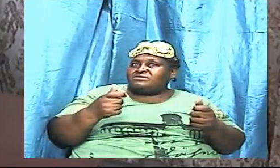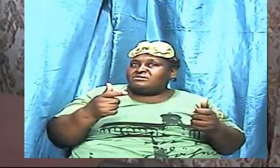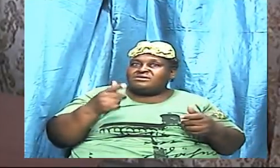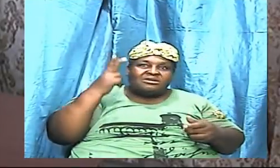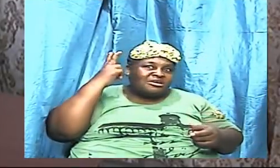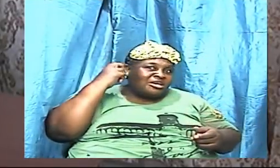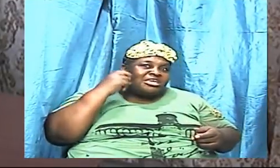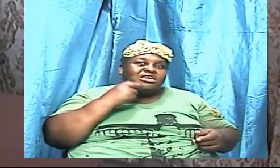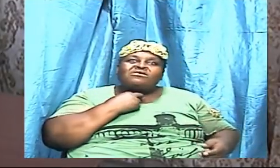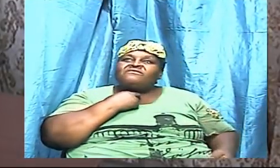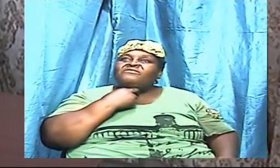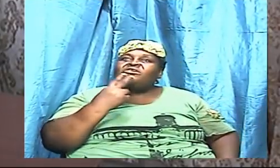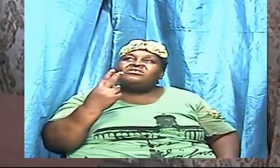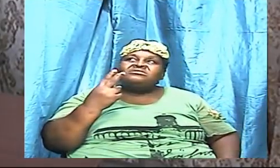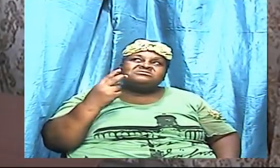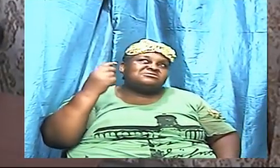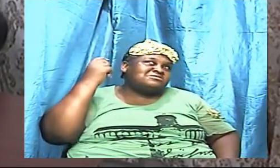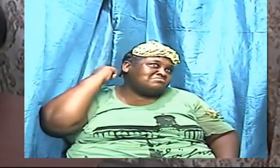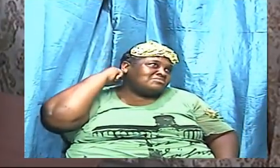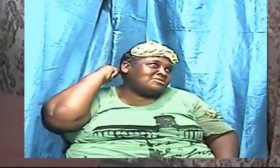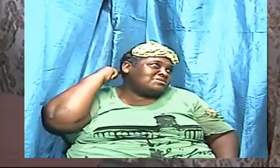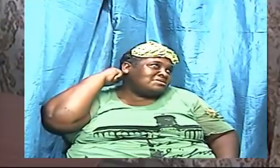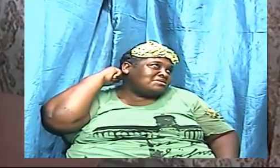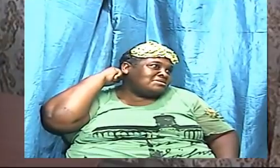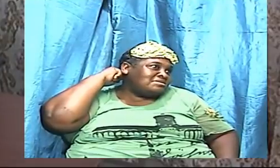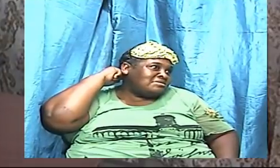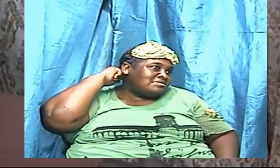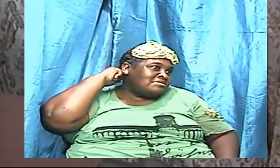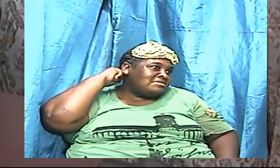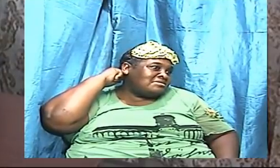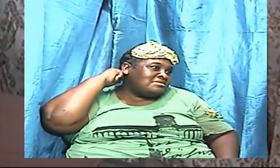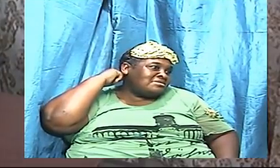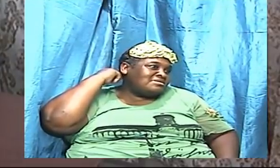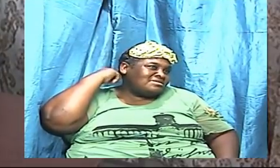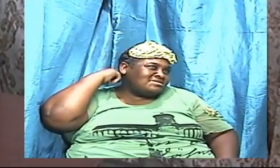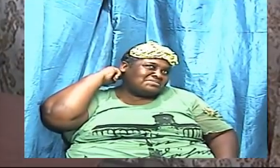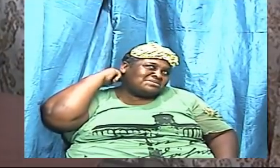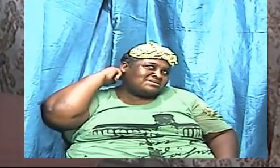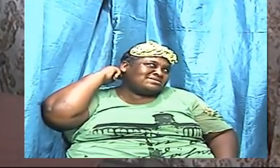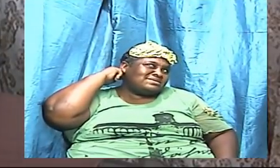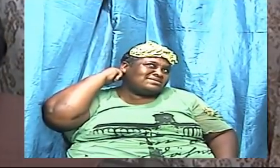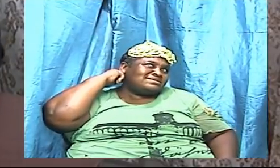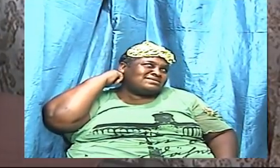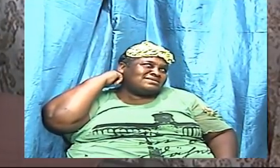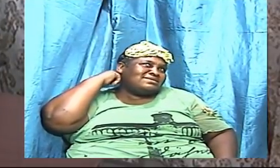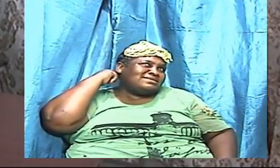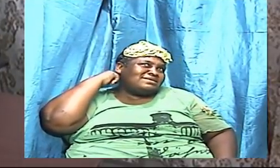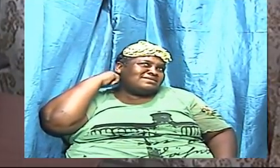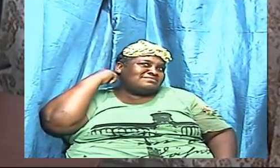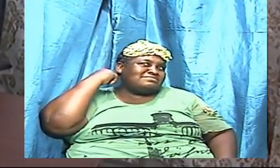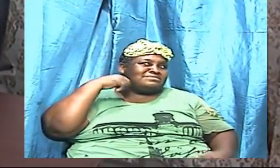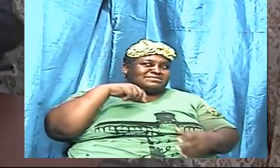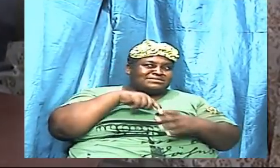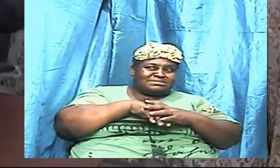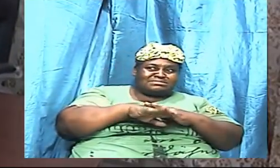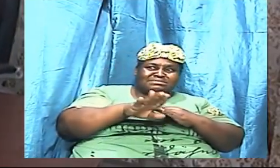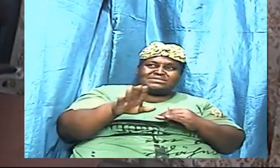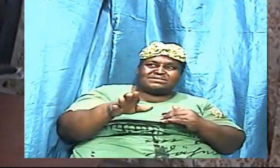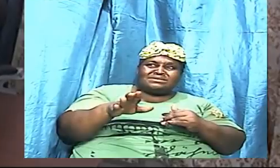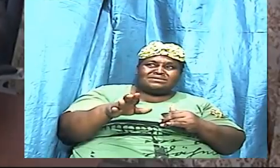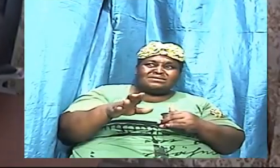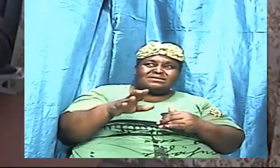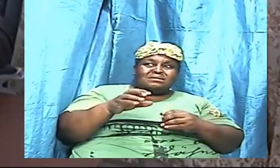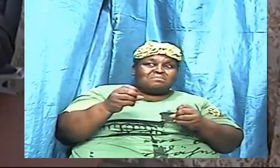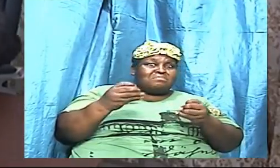voice in the back of your head something reasoning deep on the inside and many times you don't